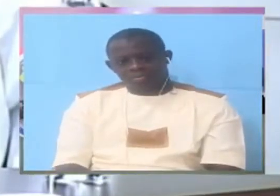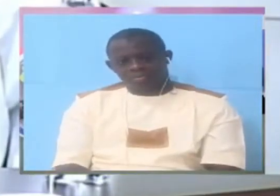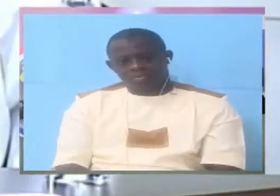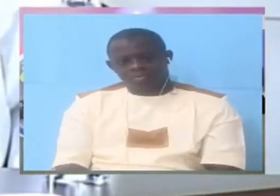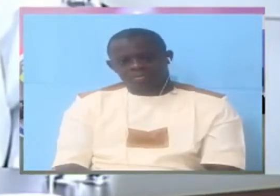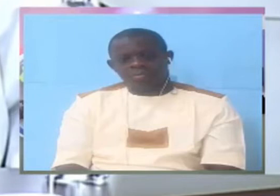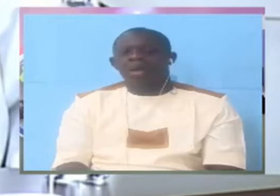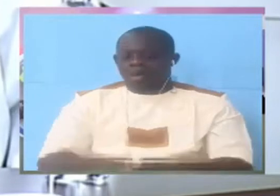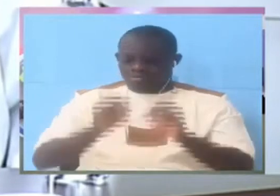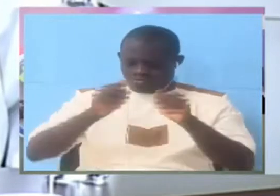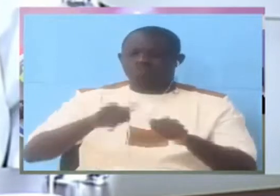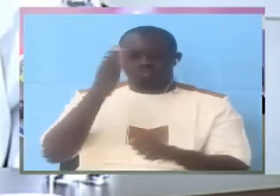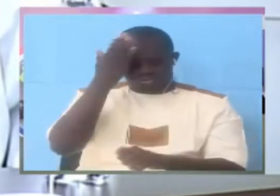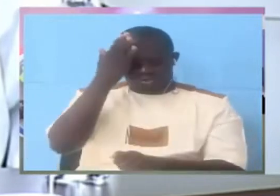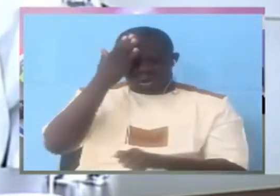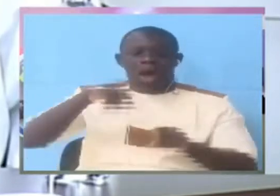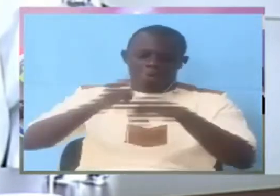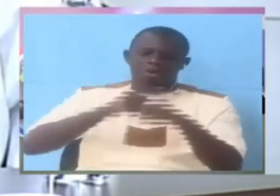if you reach that stage